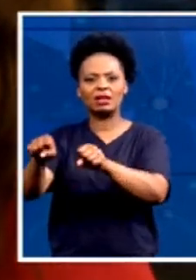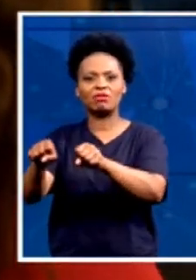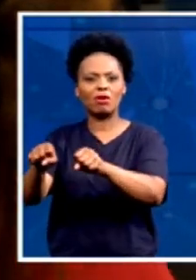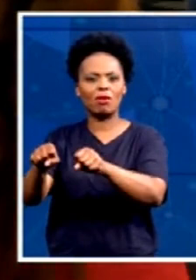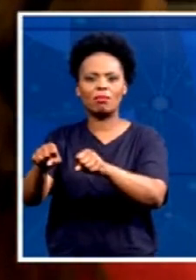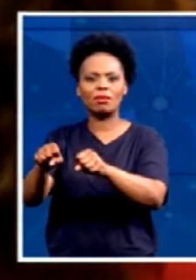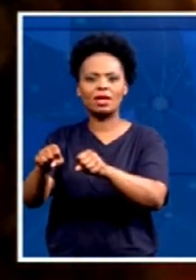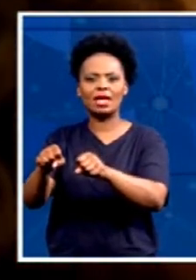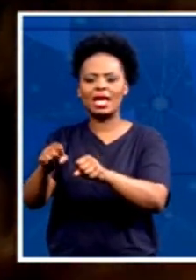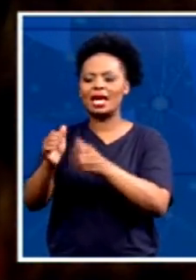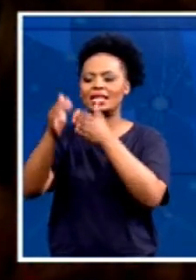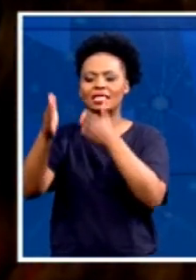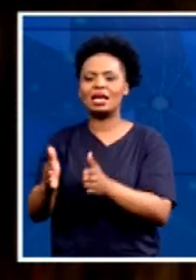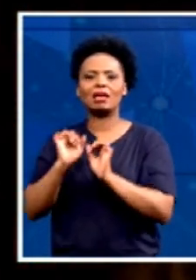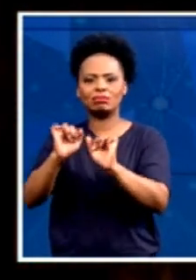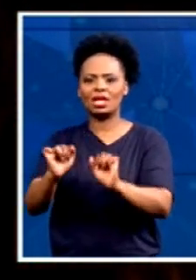on it.